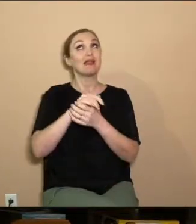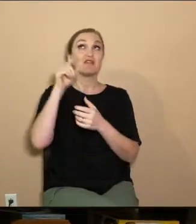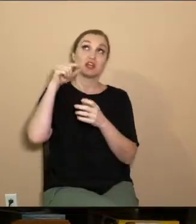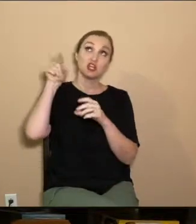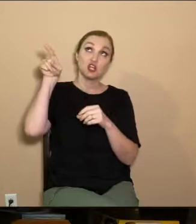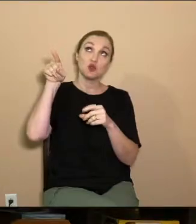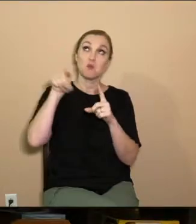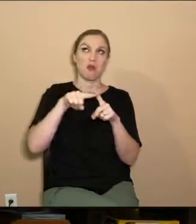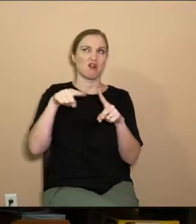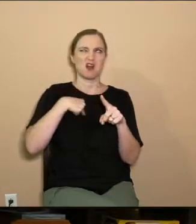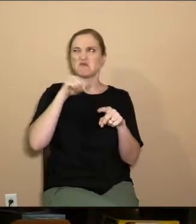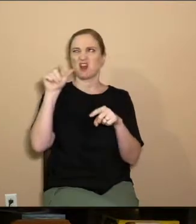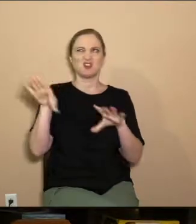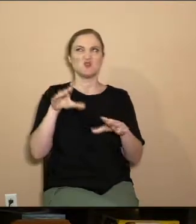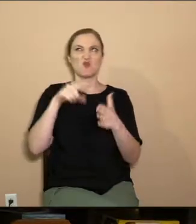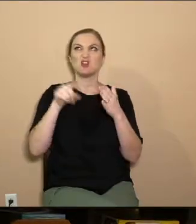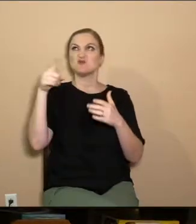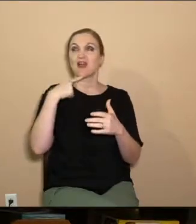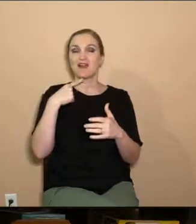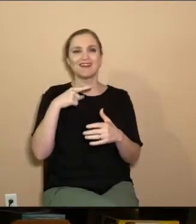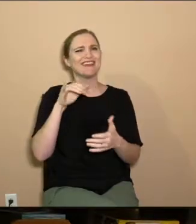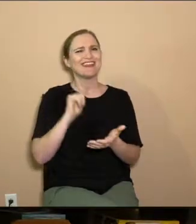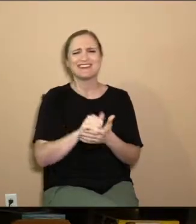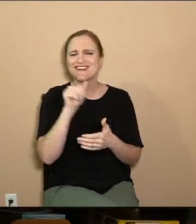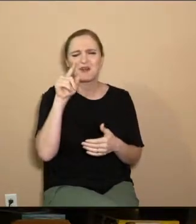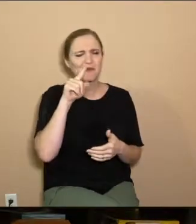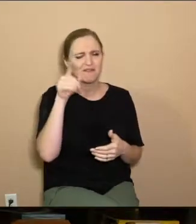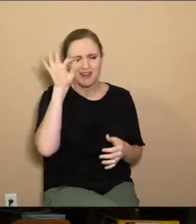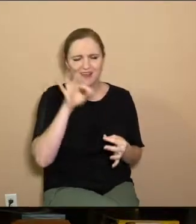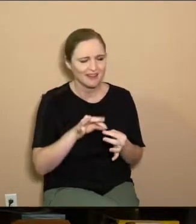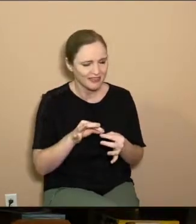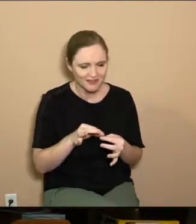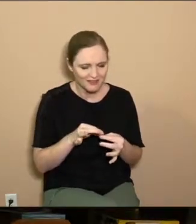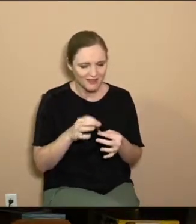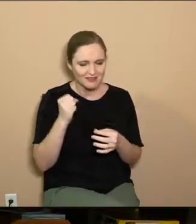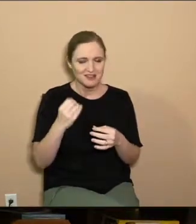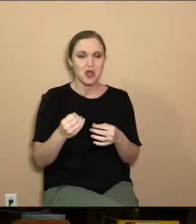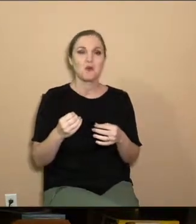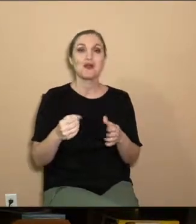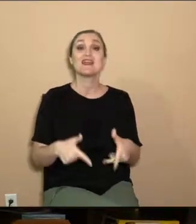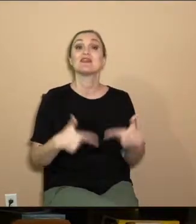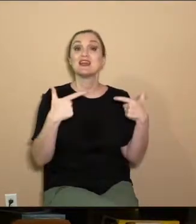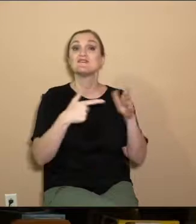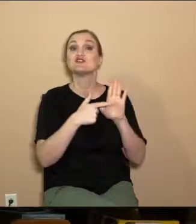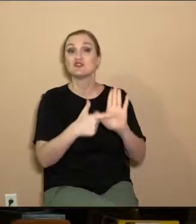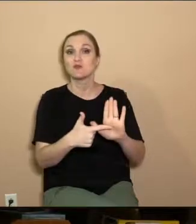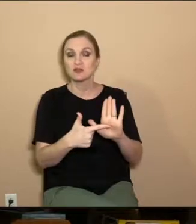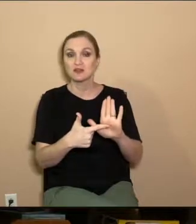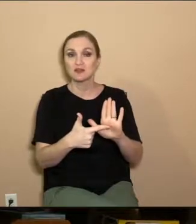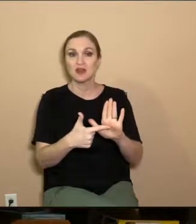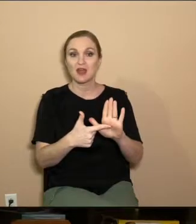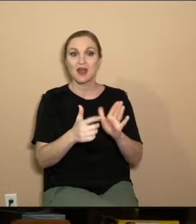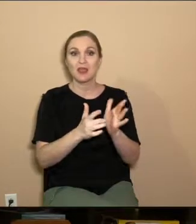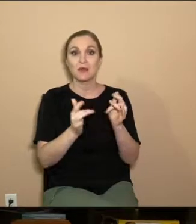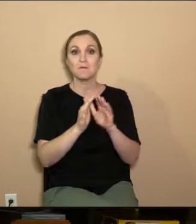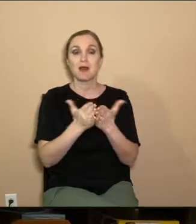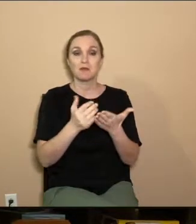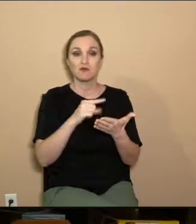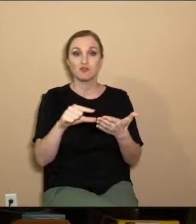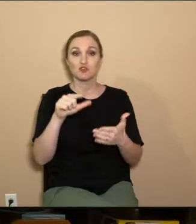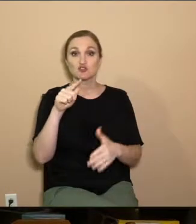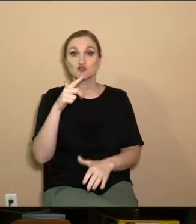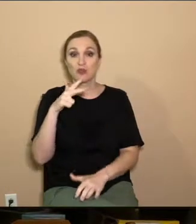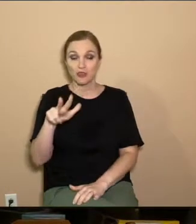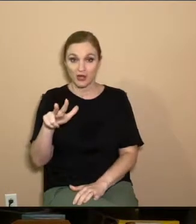not going to do what you ask me to do, would that have really been faith in God? Of course not. So he lives it out. And the scripture, verse 23, was